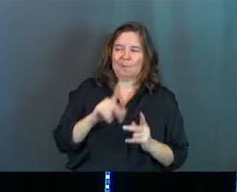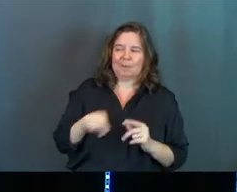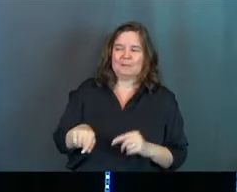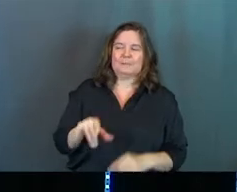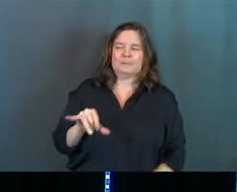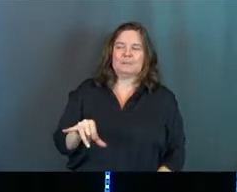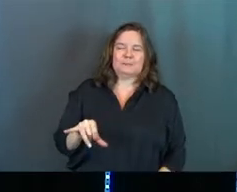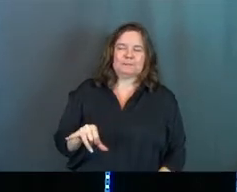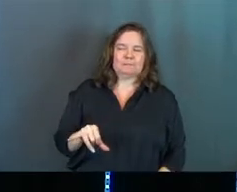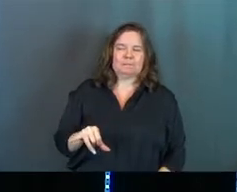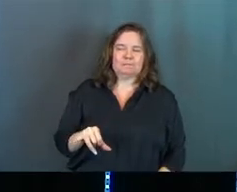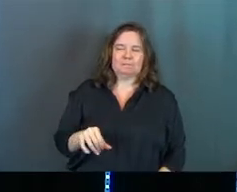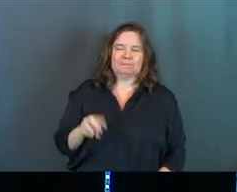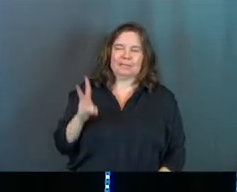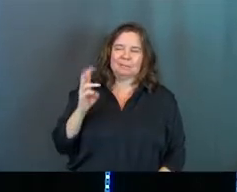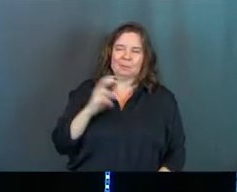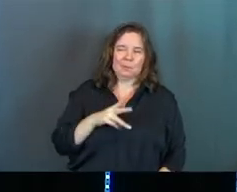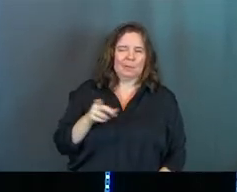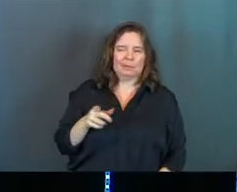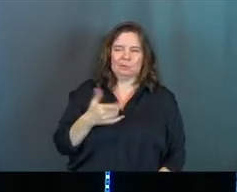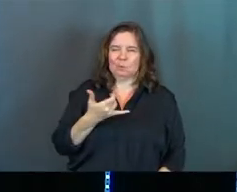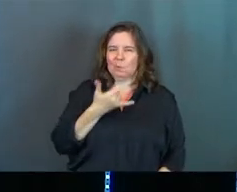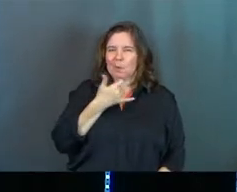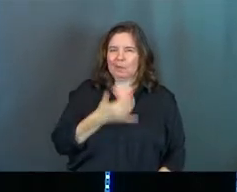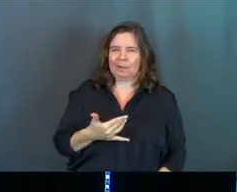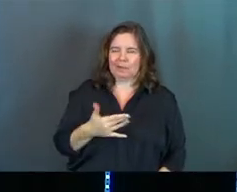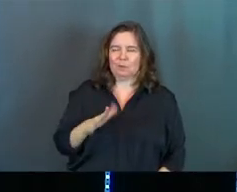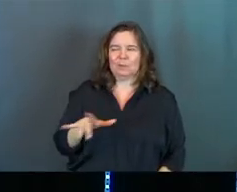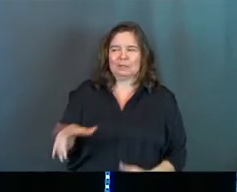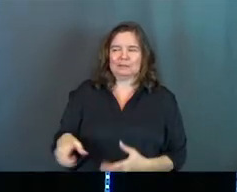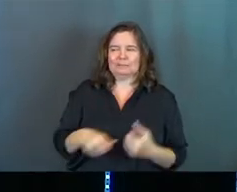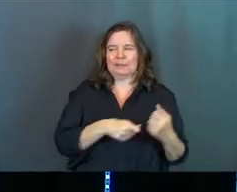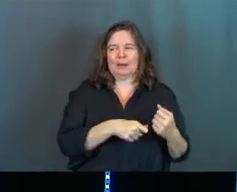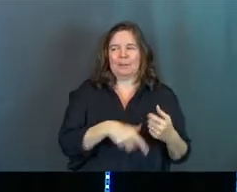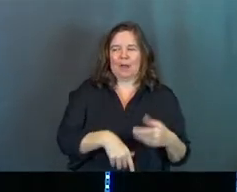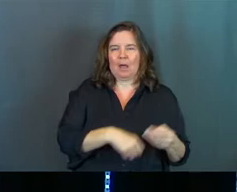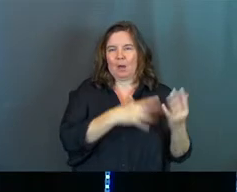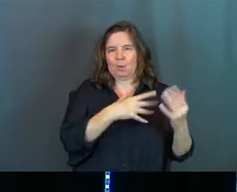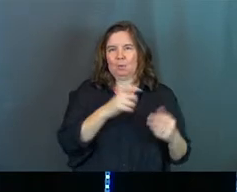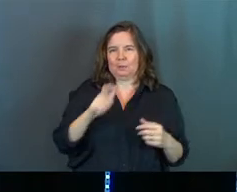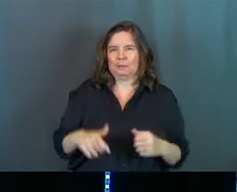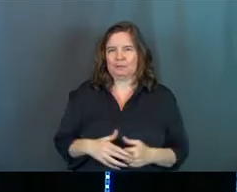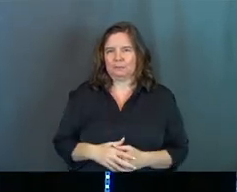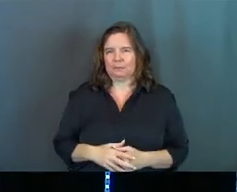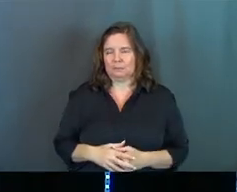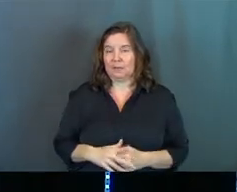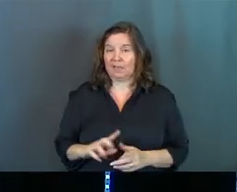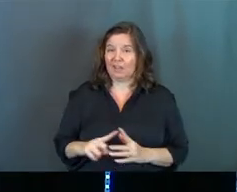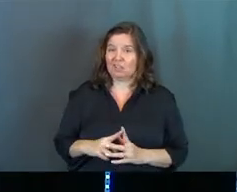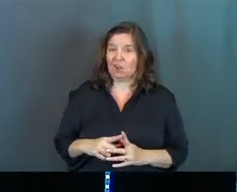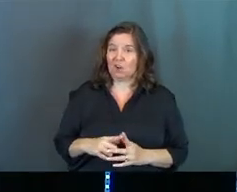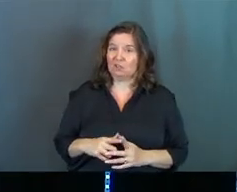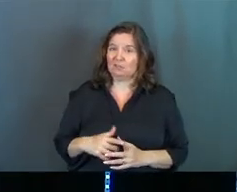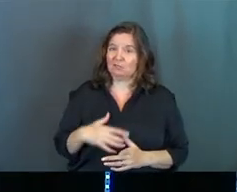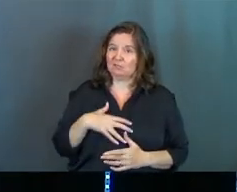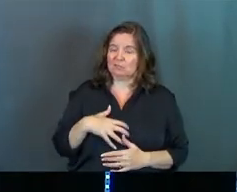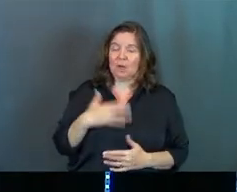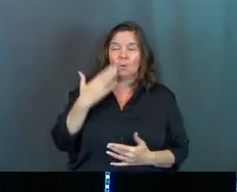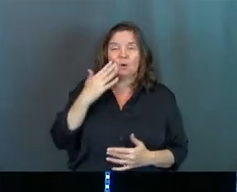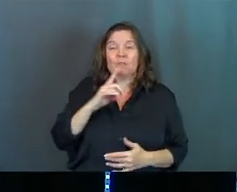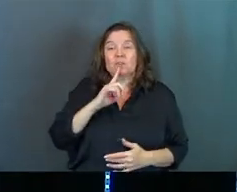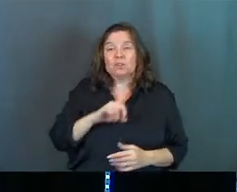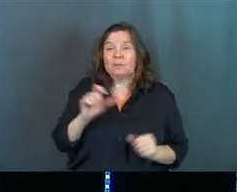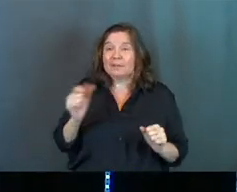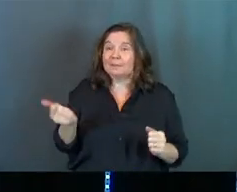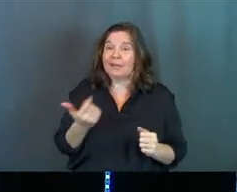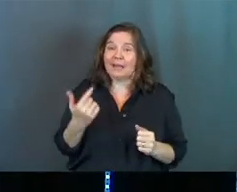He's being, he's being weird. He's doing the wrong thing. So yeah, get him out of here because he's just like the rest of them. And they start to hate. Again, we don't know for